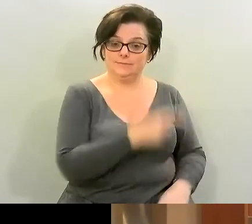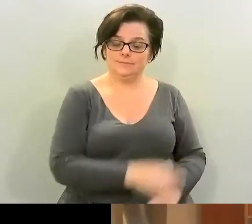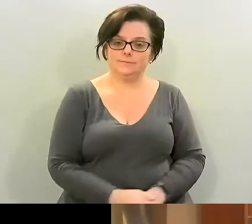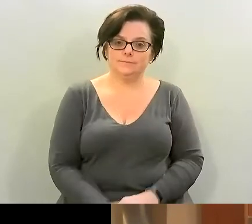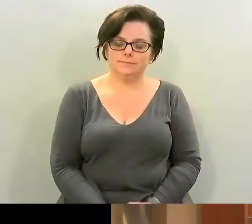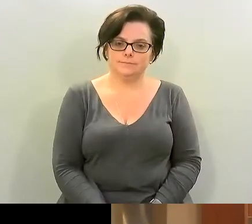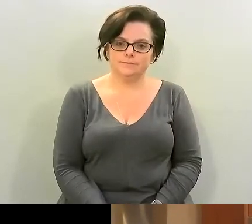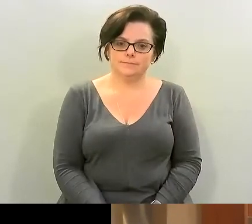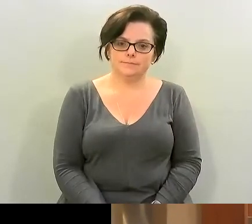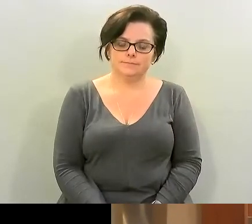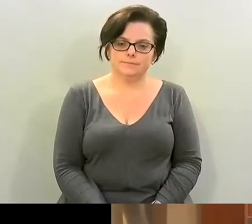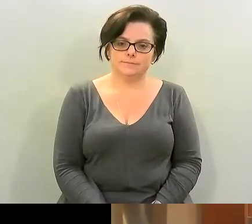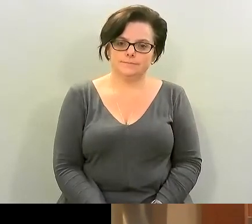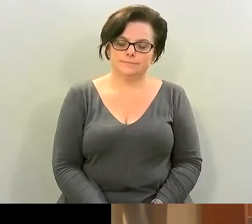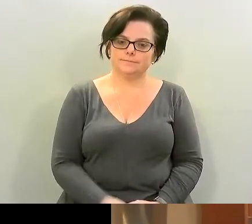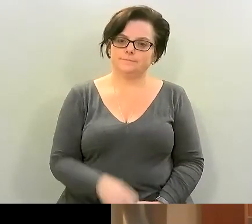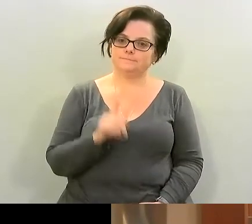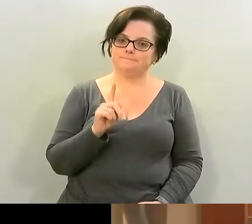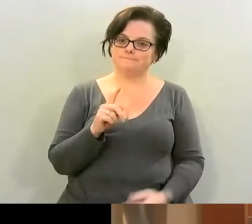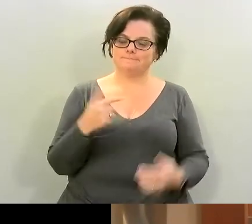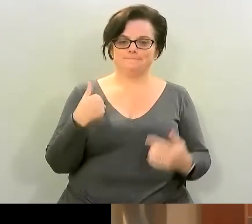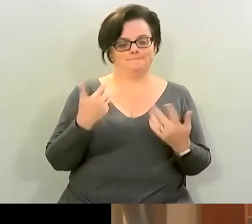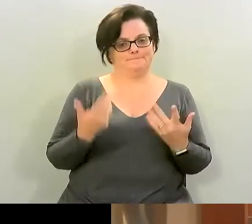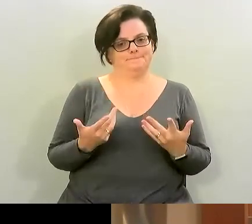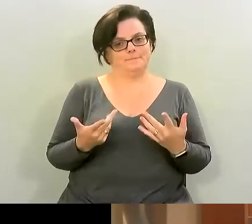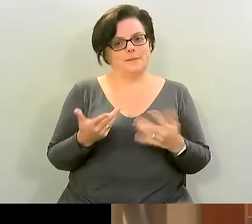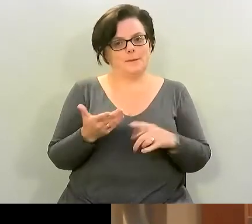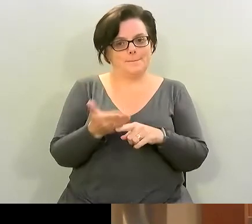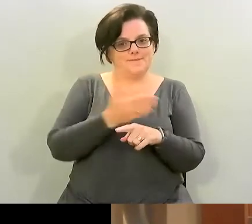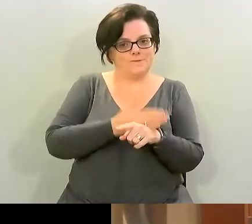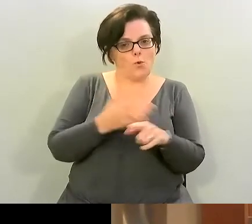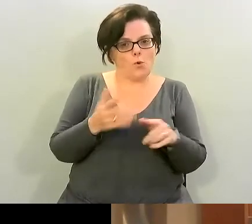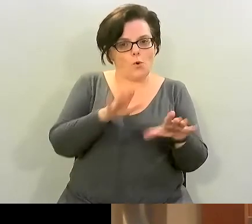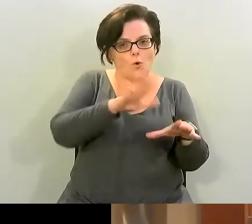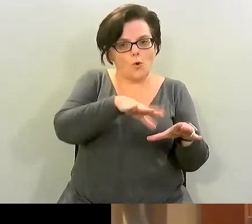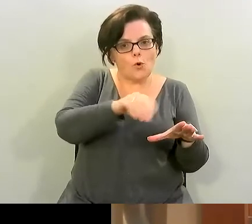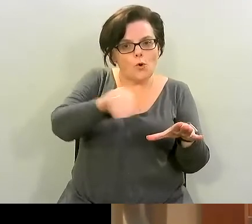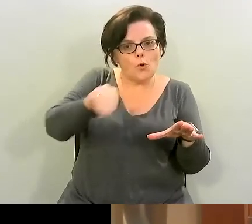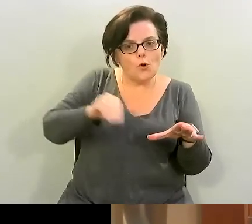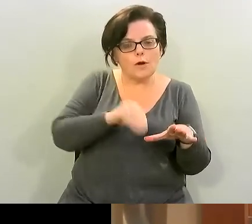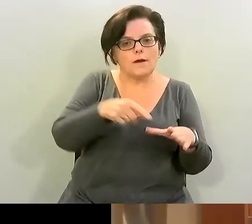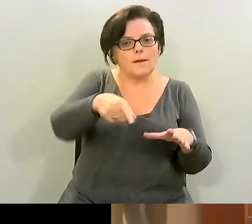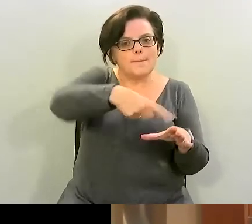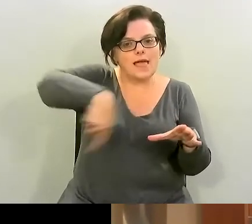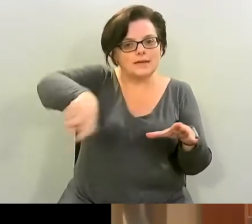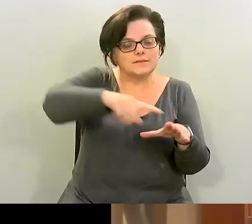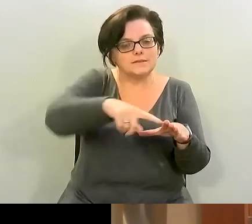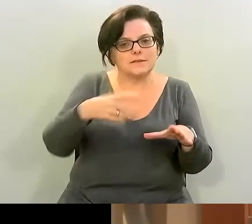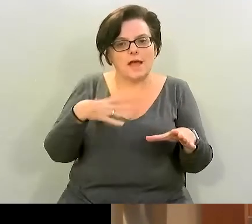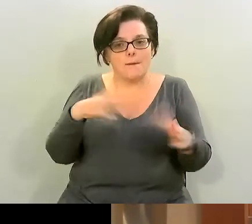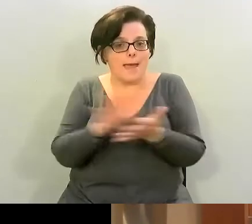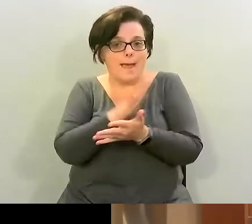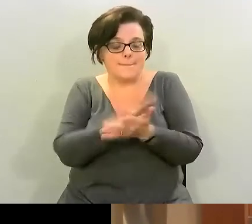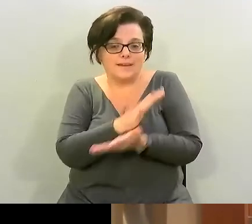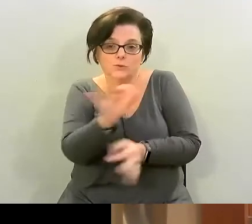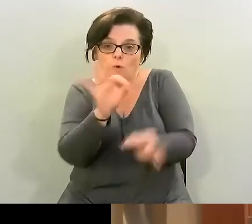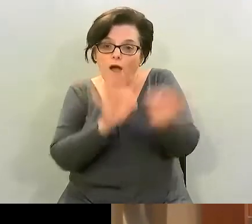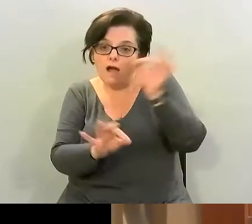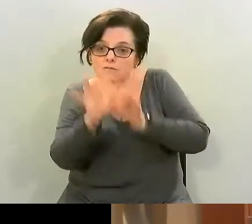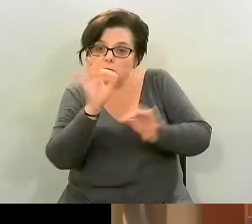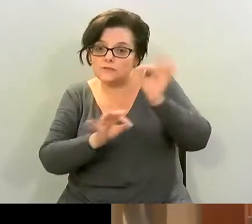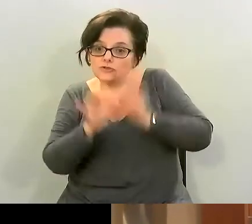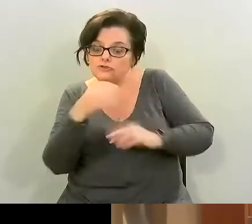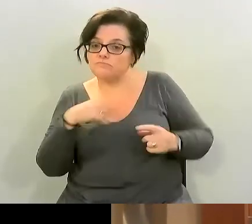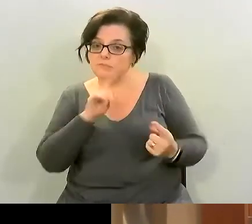but i am happy to before we plate everything i'm happy to answer some questions and see uh if anyone